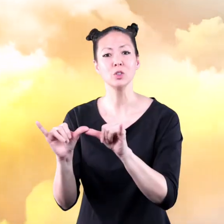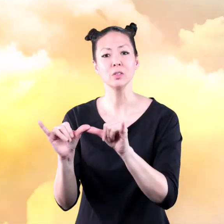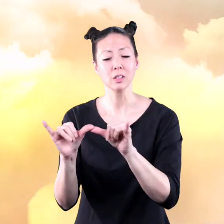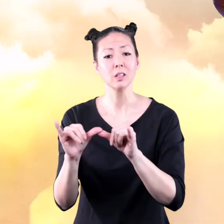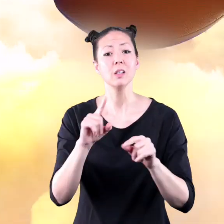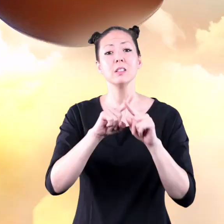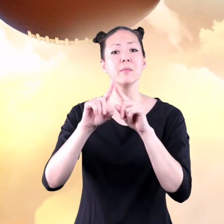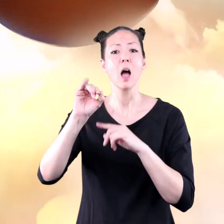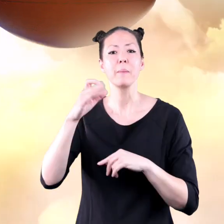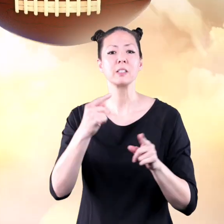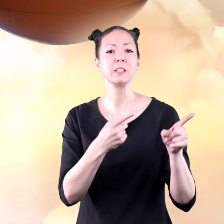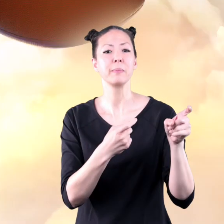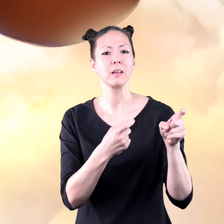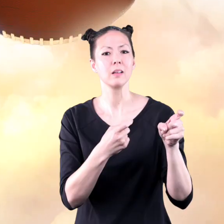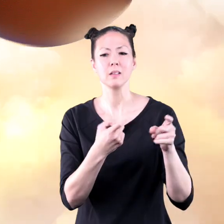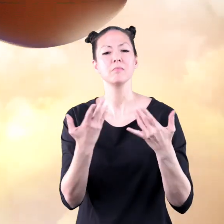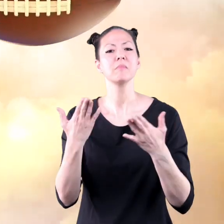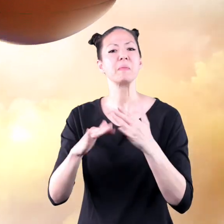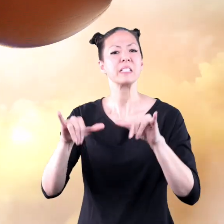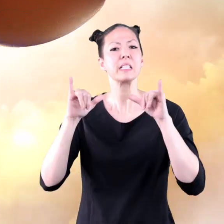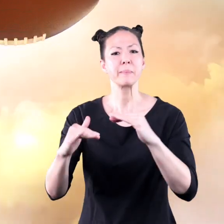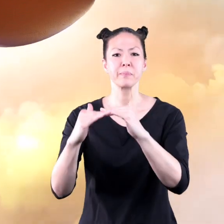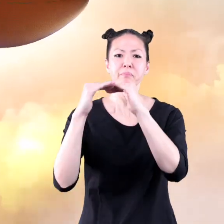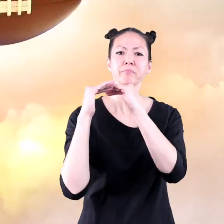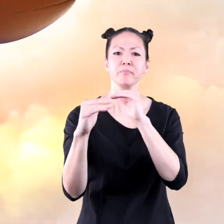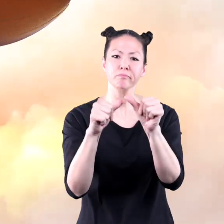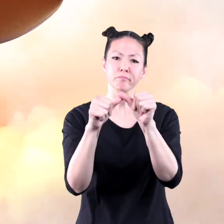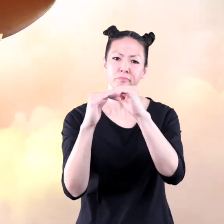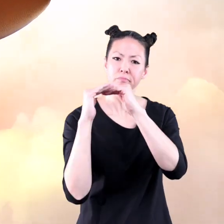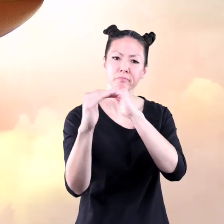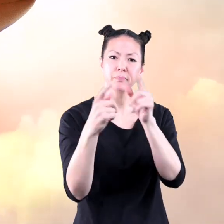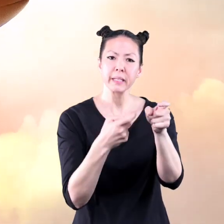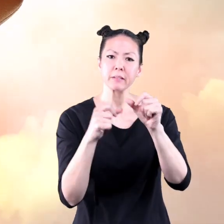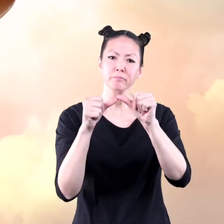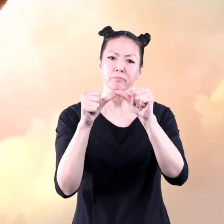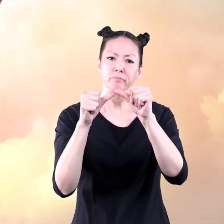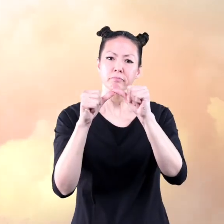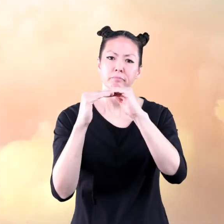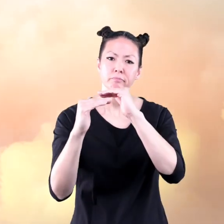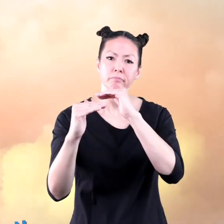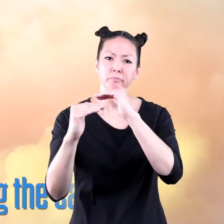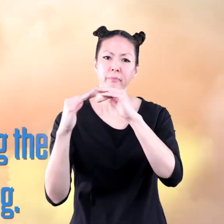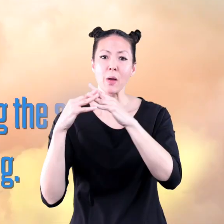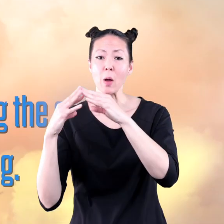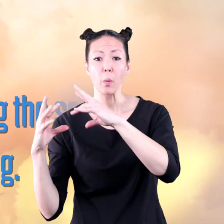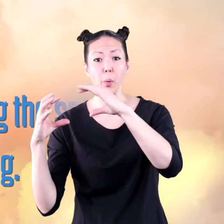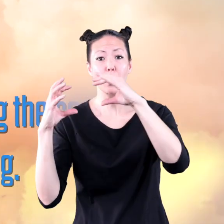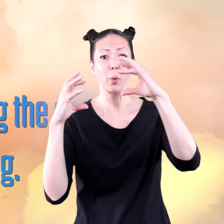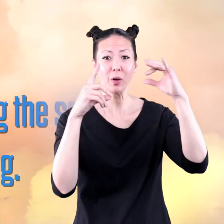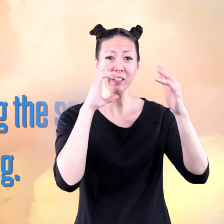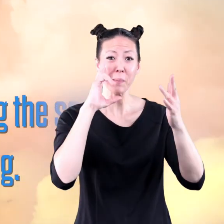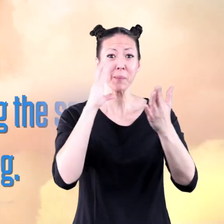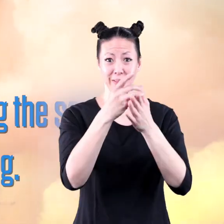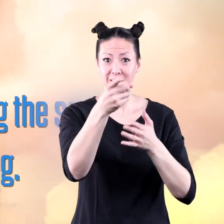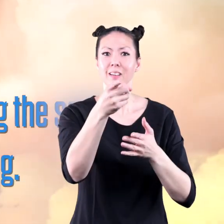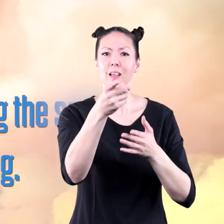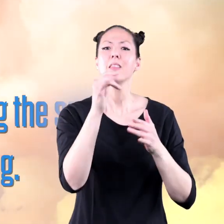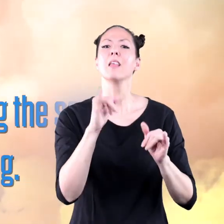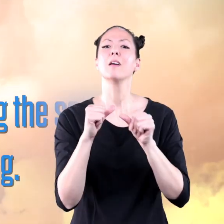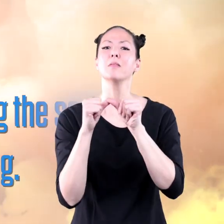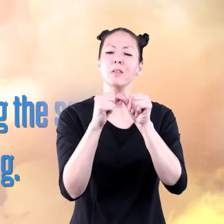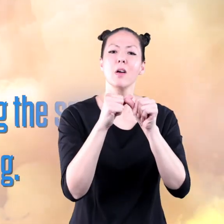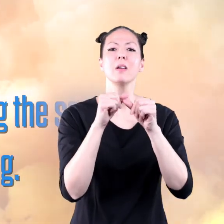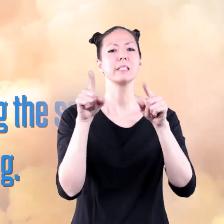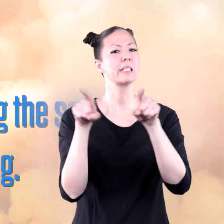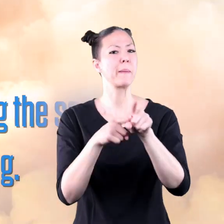If the object's speed stays the same, it has a constant speed. So, whether an object is moving